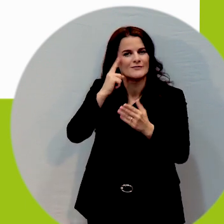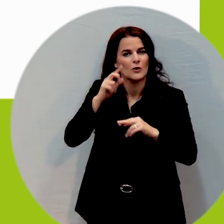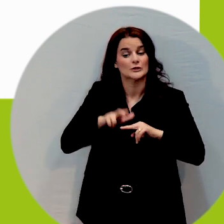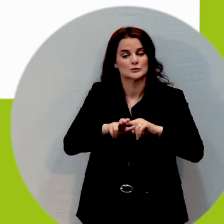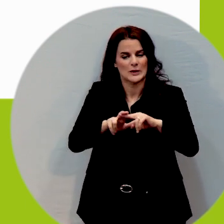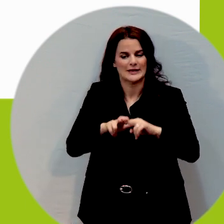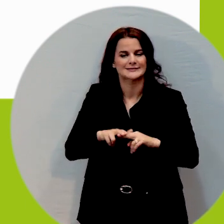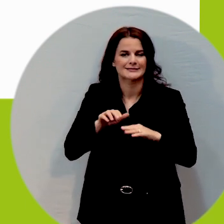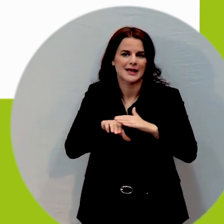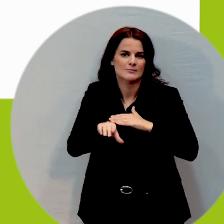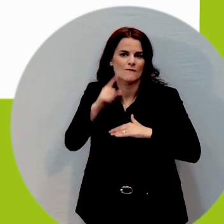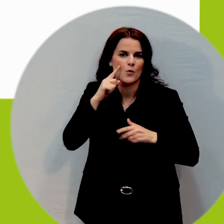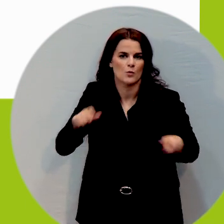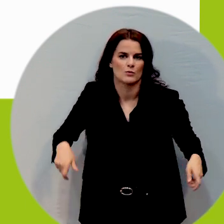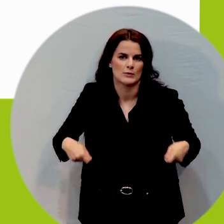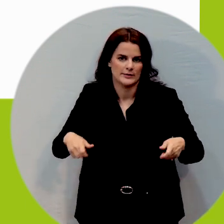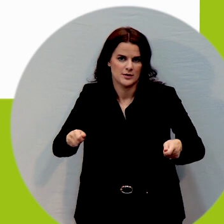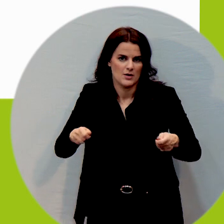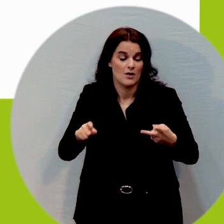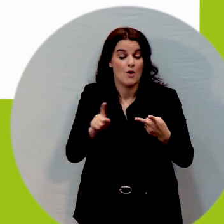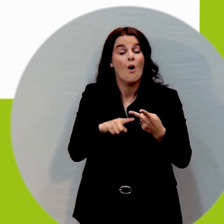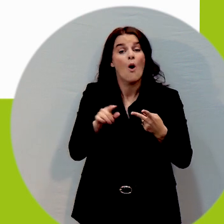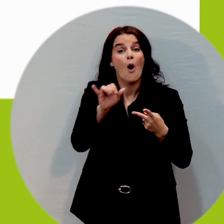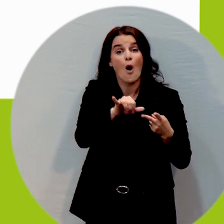and also roundabouts